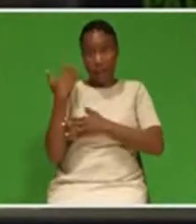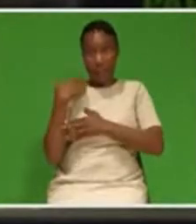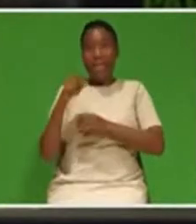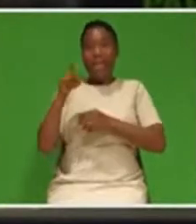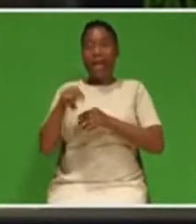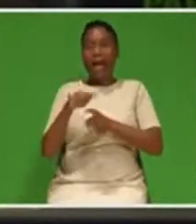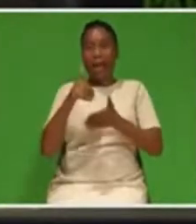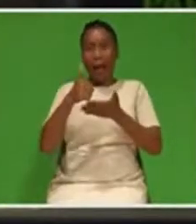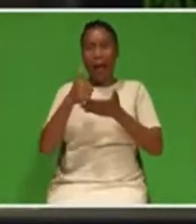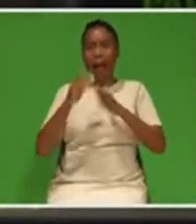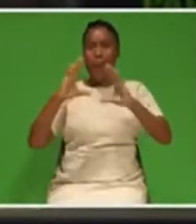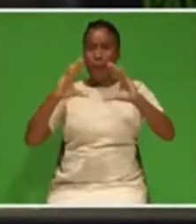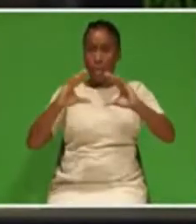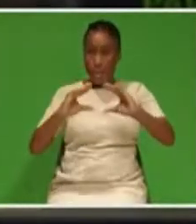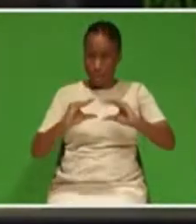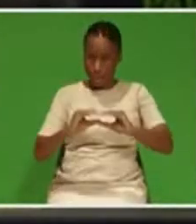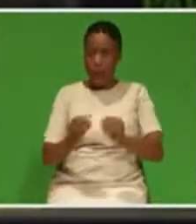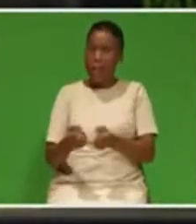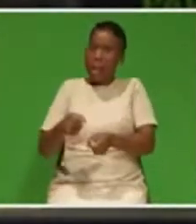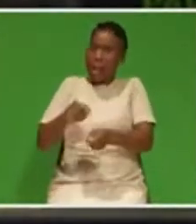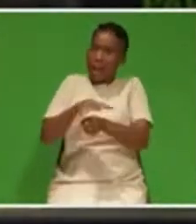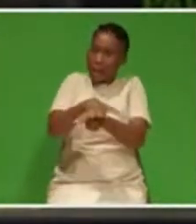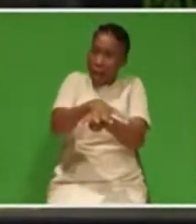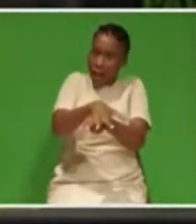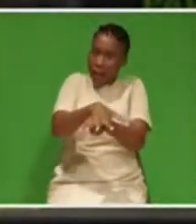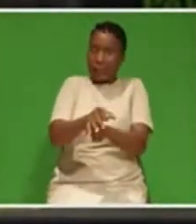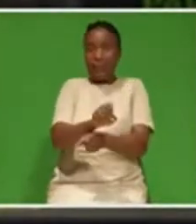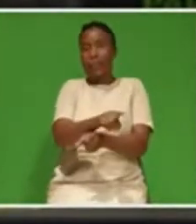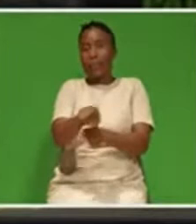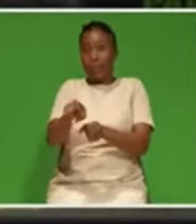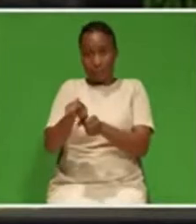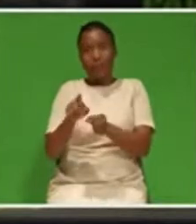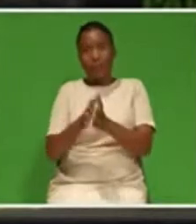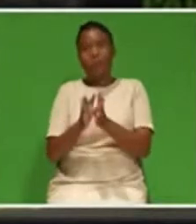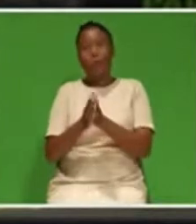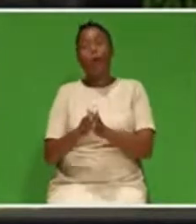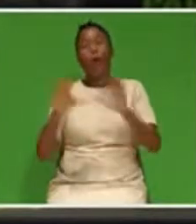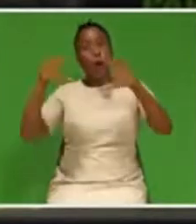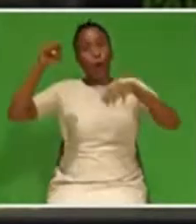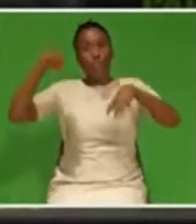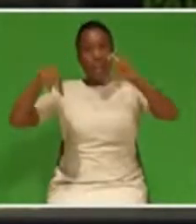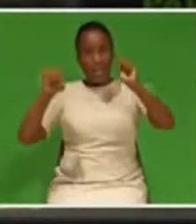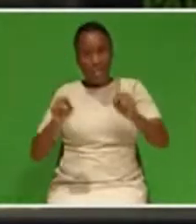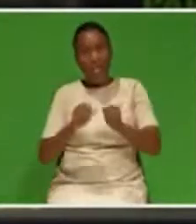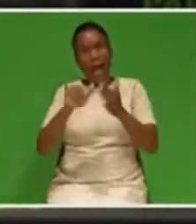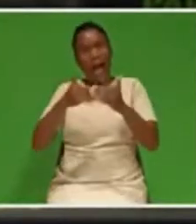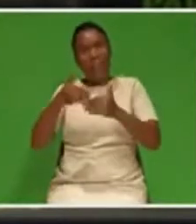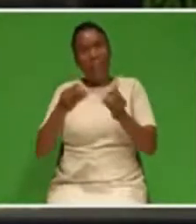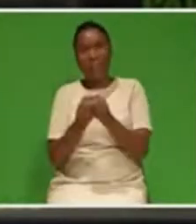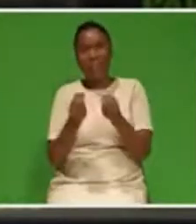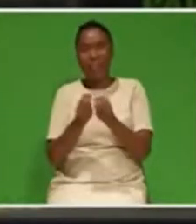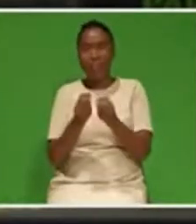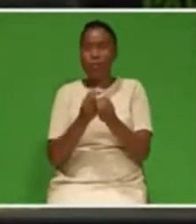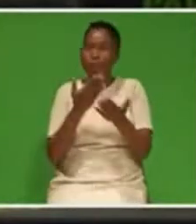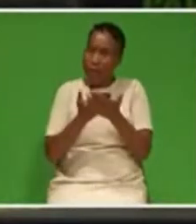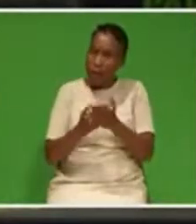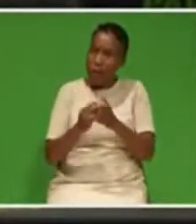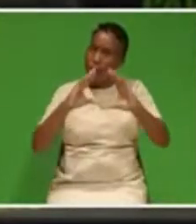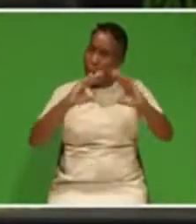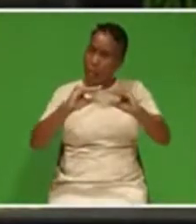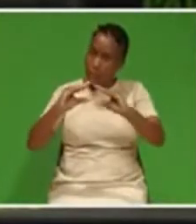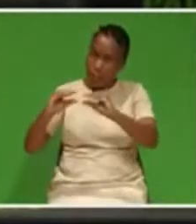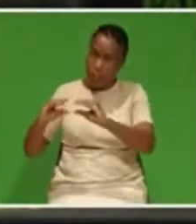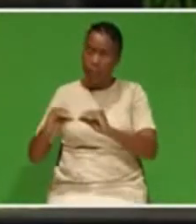economic effects of load shedding and accelerate the measures that are necessary to close the shortfall in